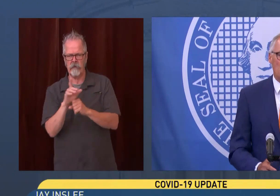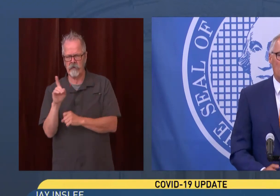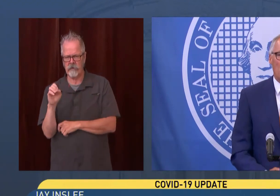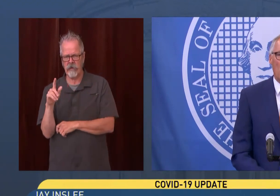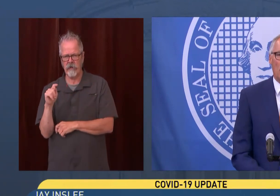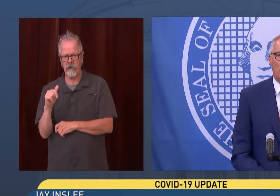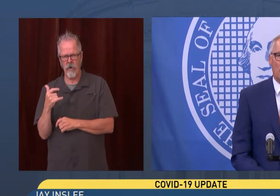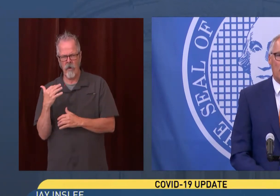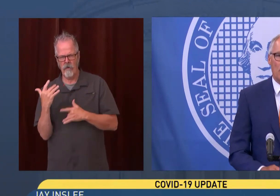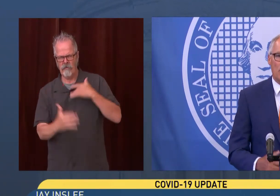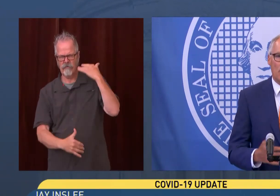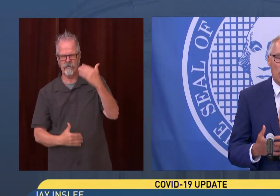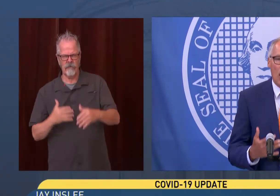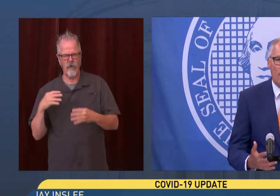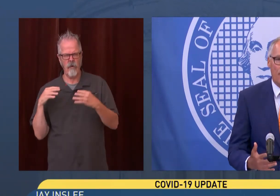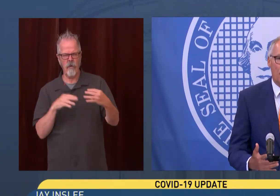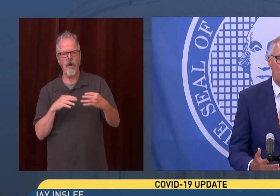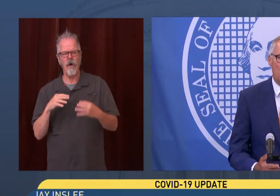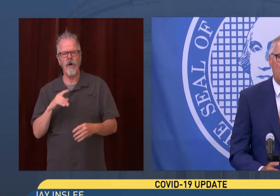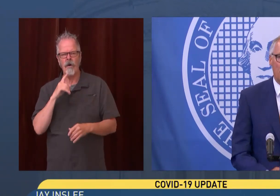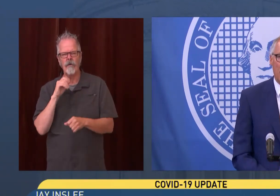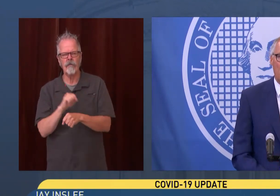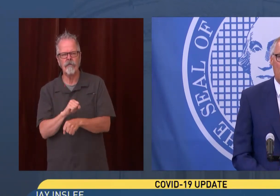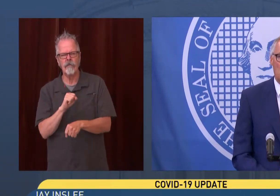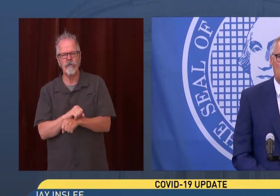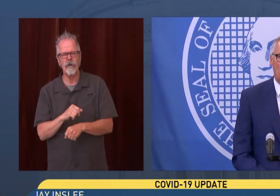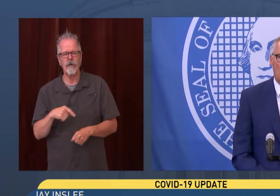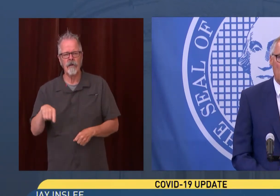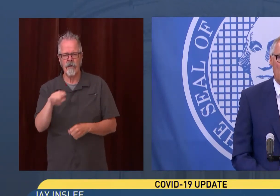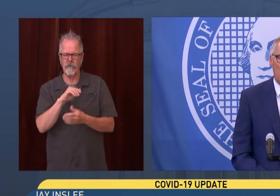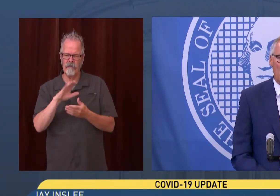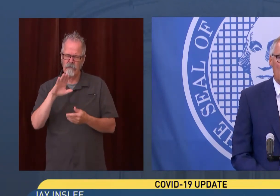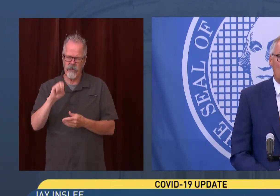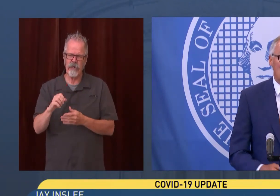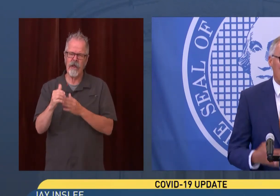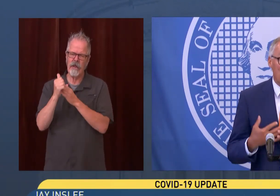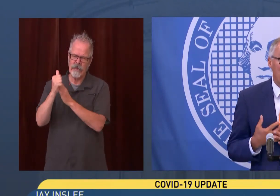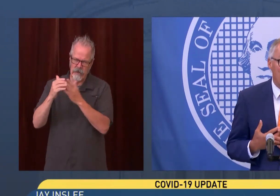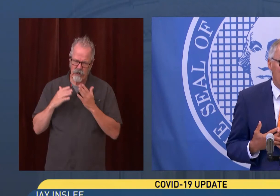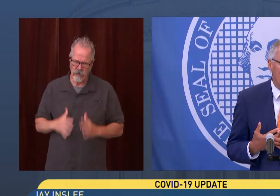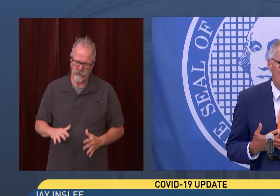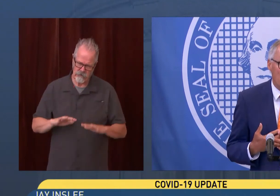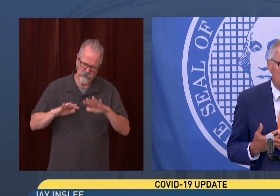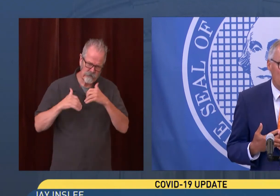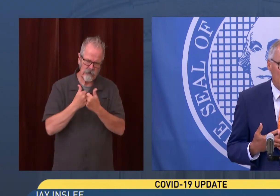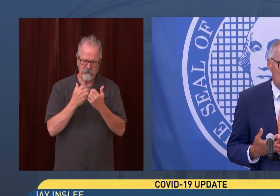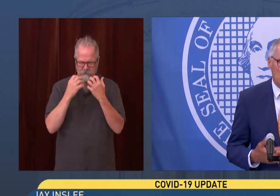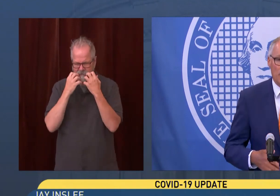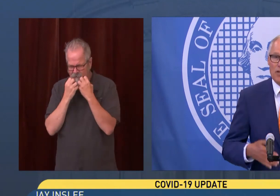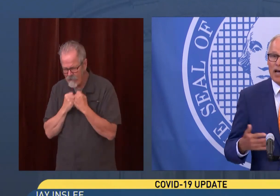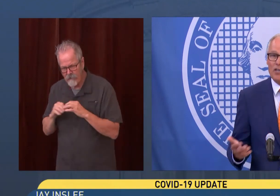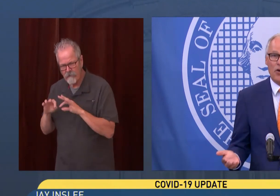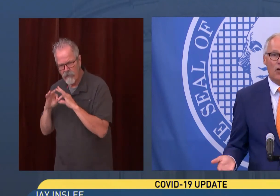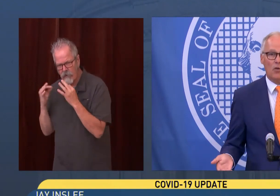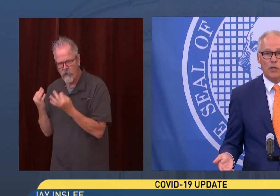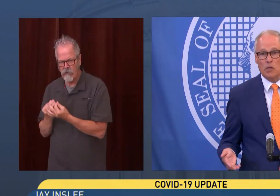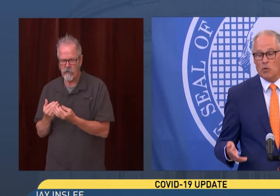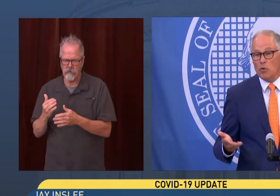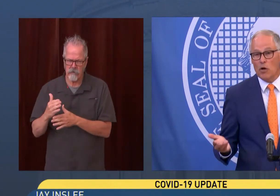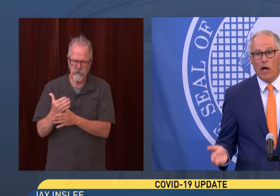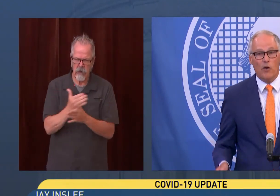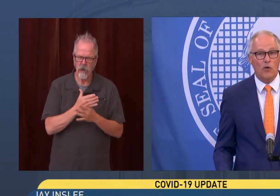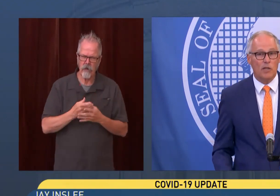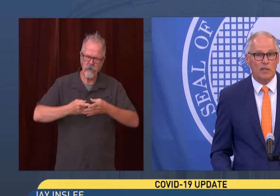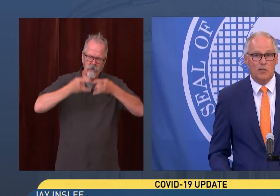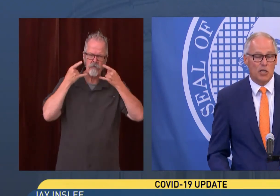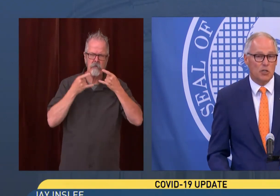Your leadership is important. Your, your love for people in your family is important. Share information about the vaccine. If you talk to your uncle and he